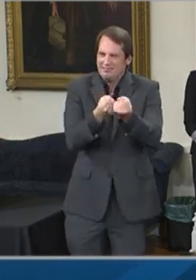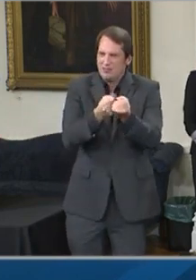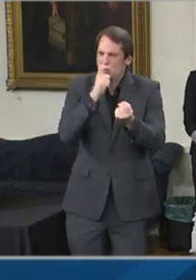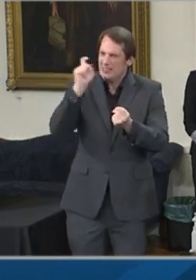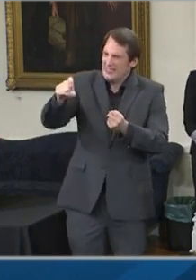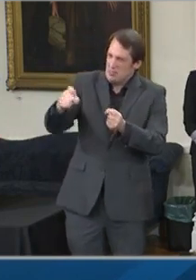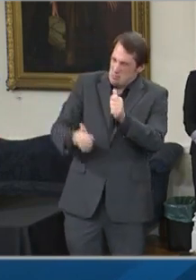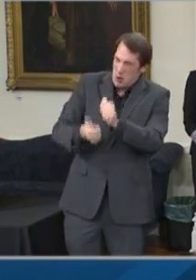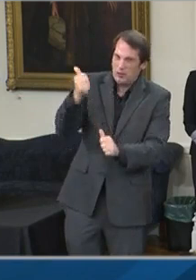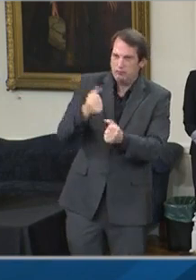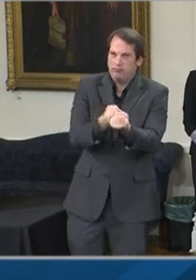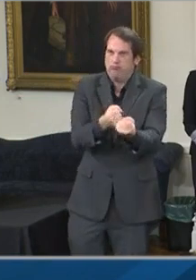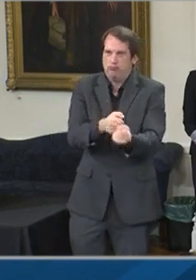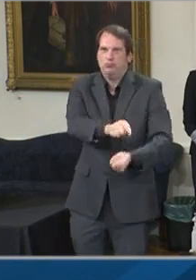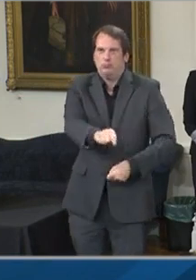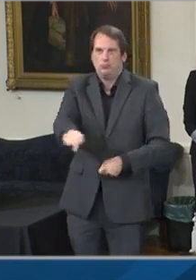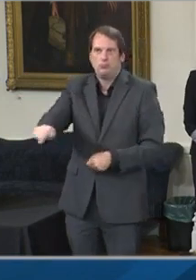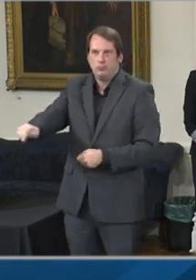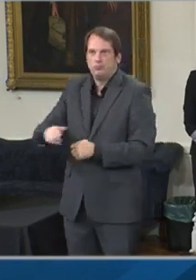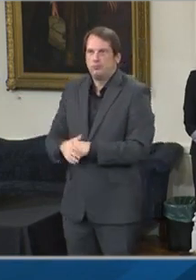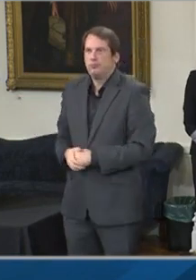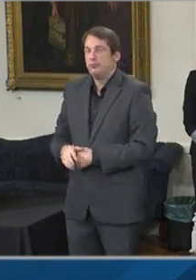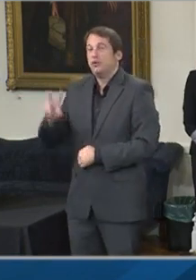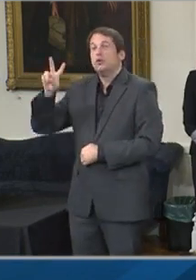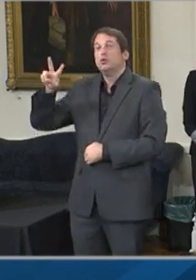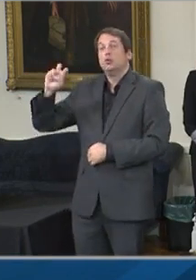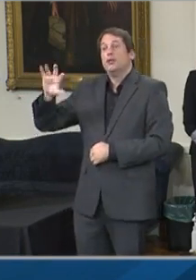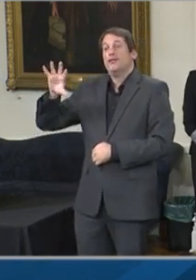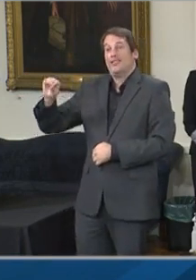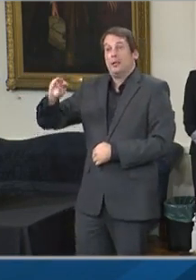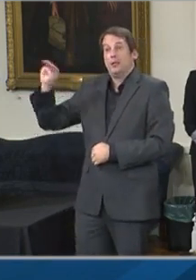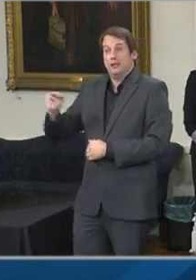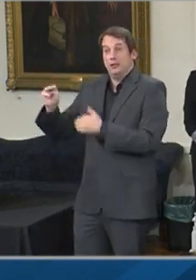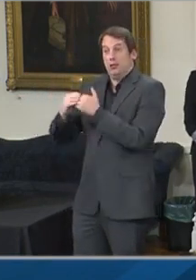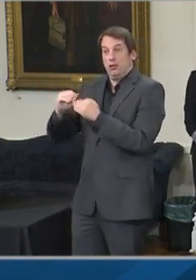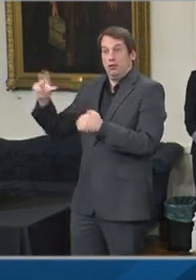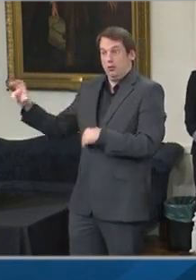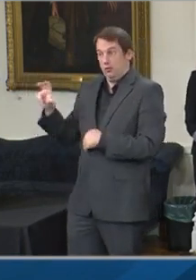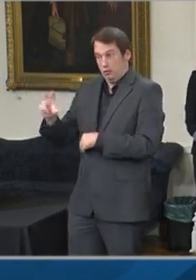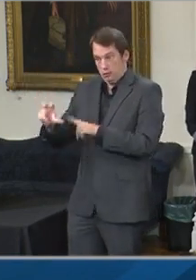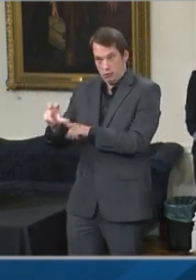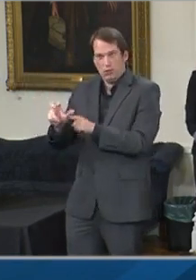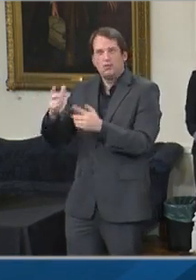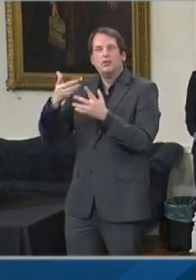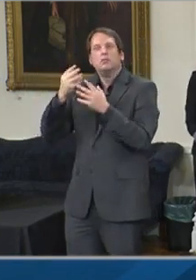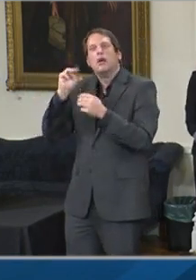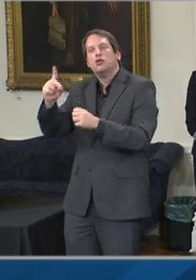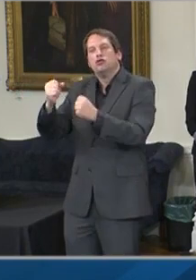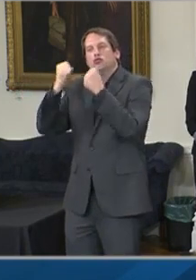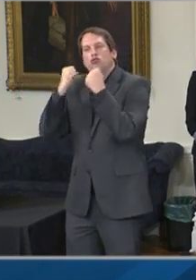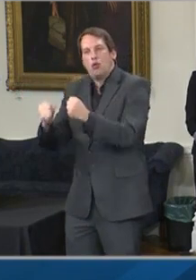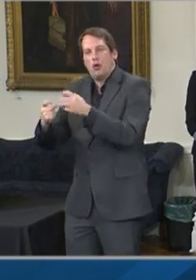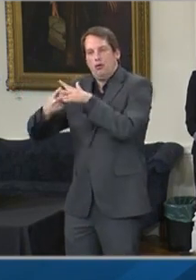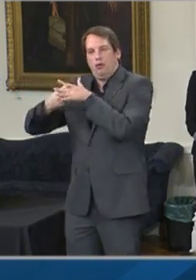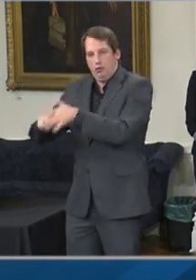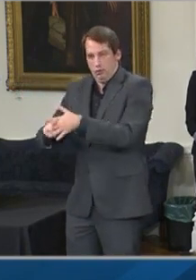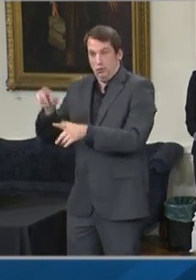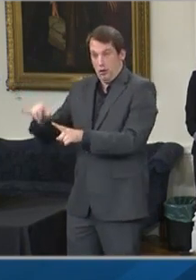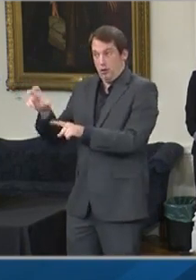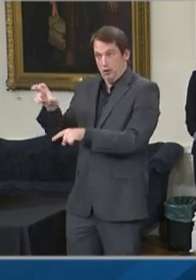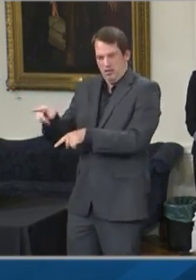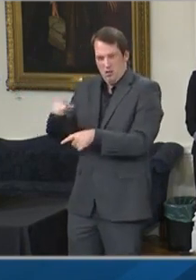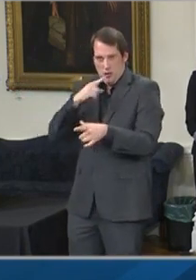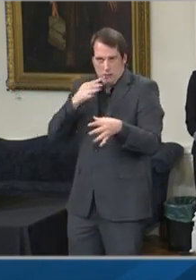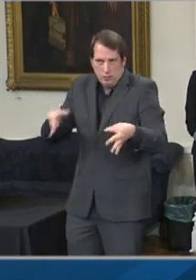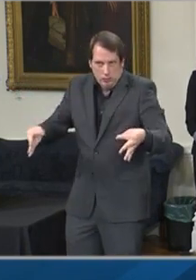Maryland Strong Economic Recovery Initiative will be critical to the thousands of struggling restaurants,